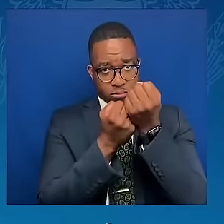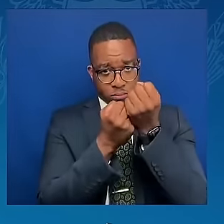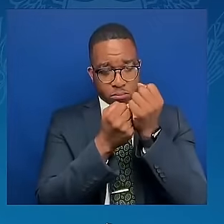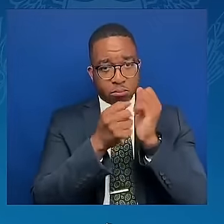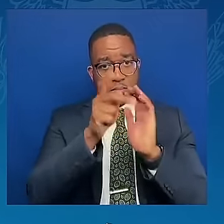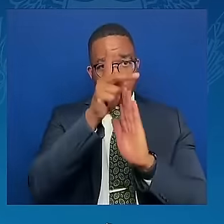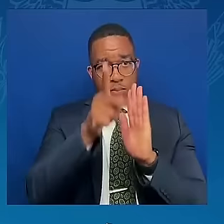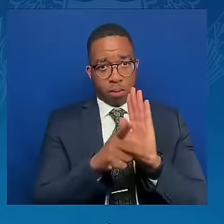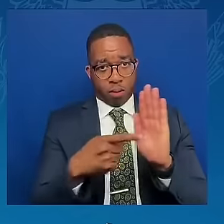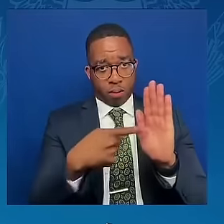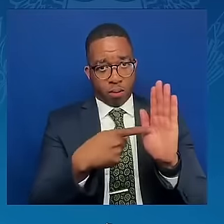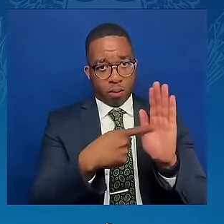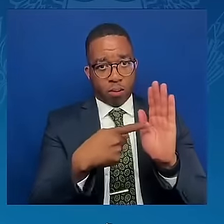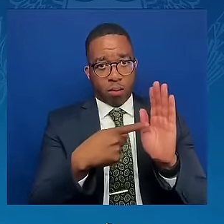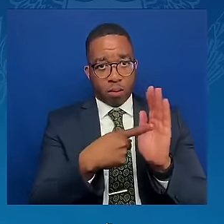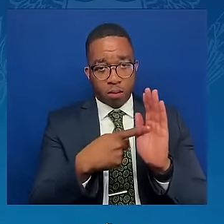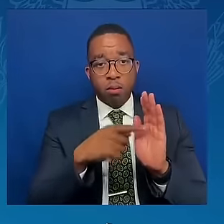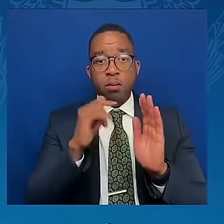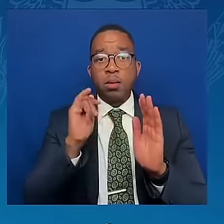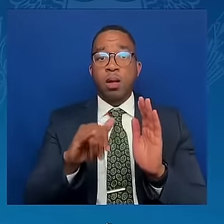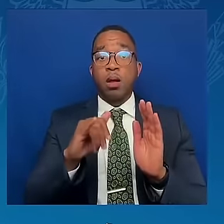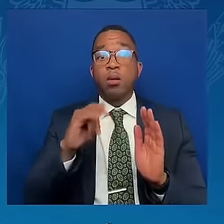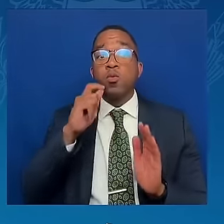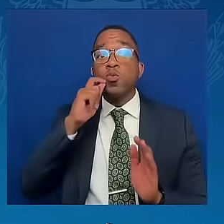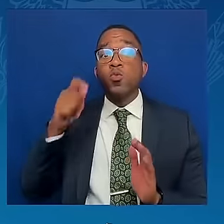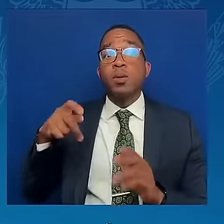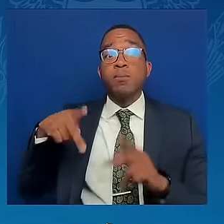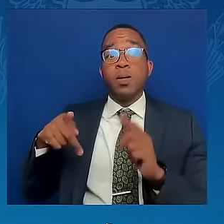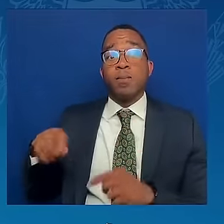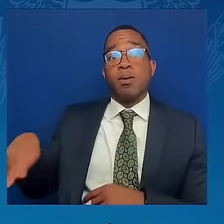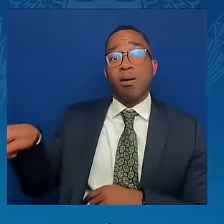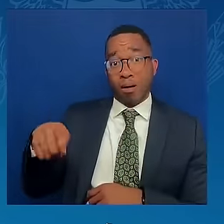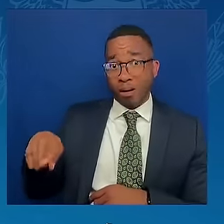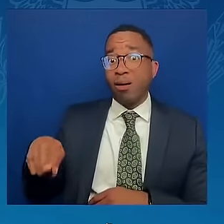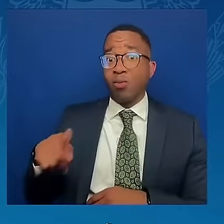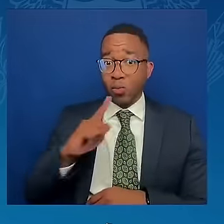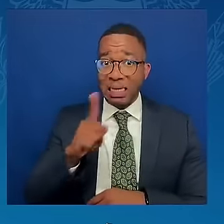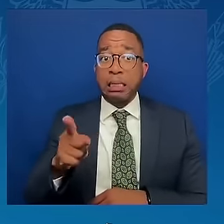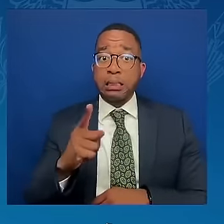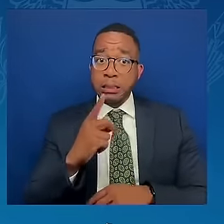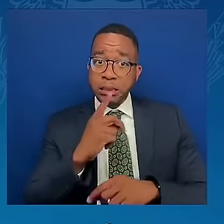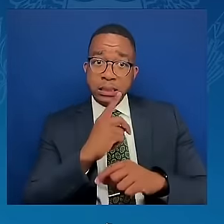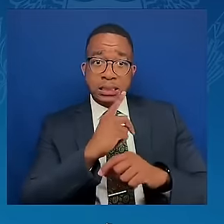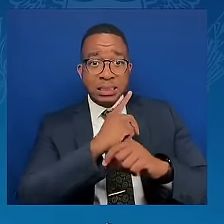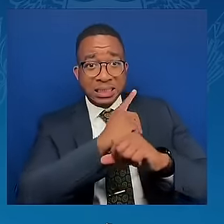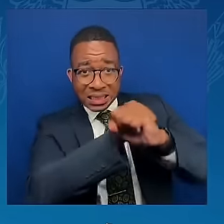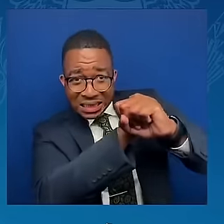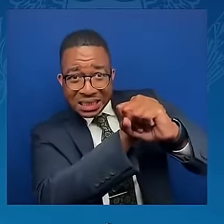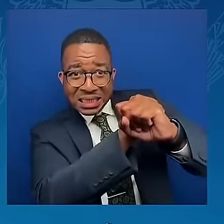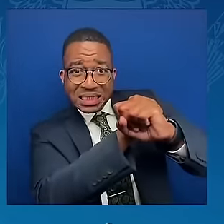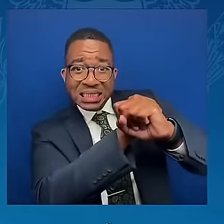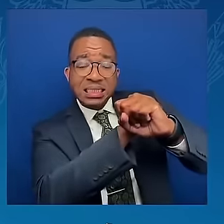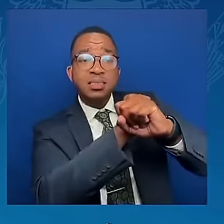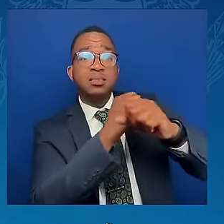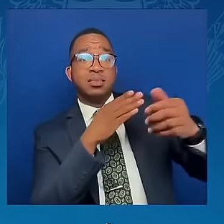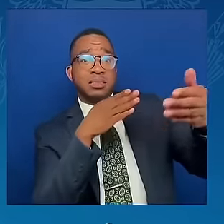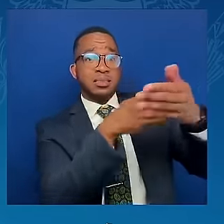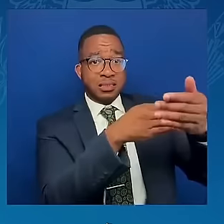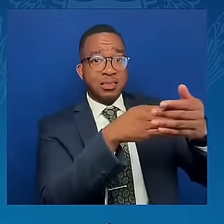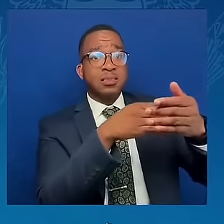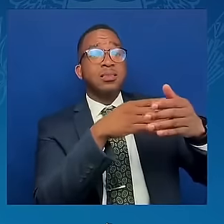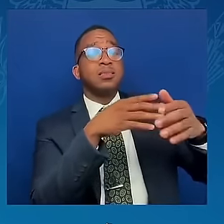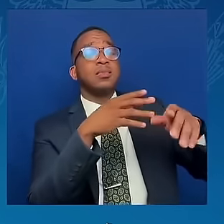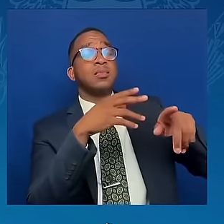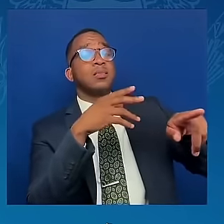as they defend themselves against Russia's brutal aggression. As I discussed with President